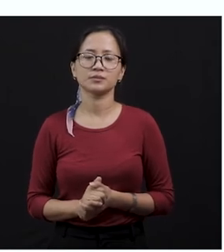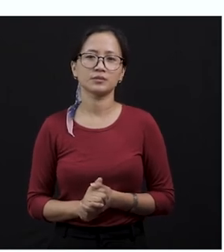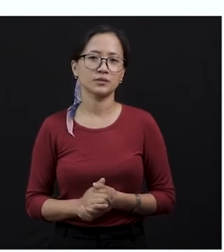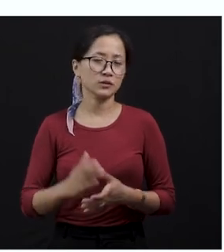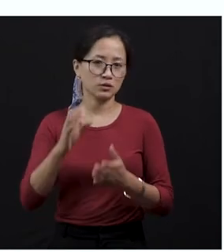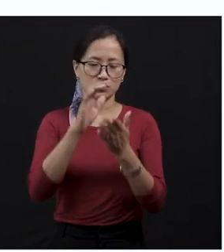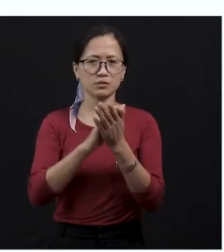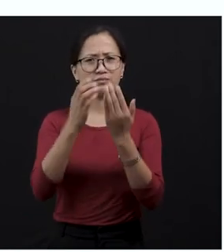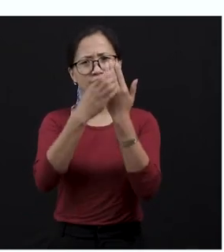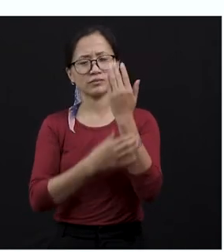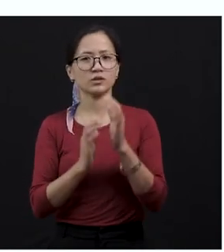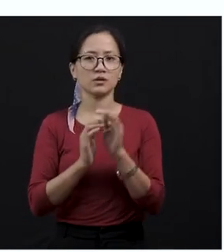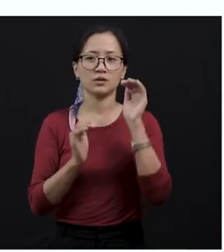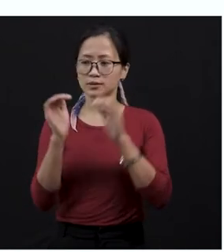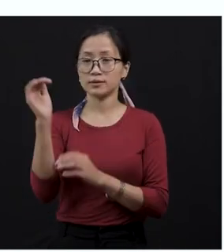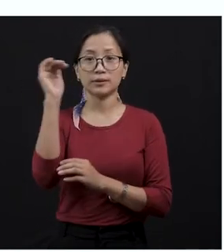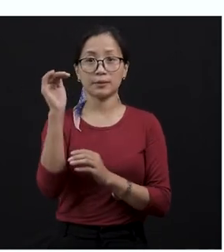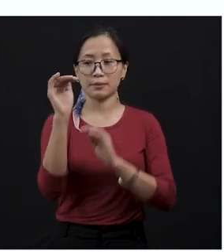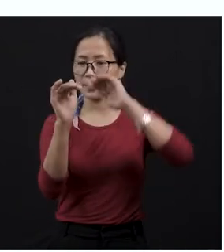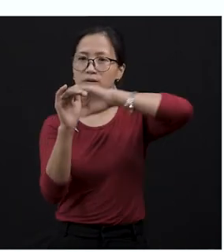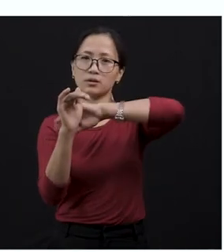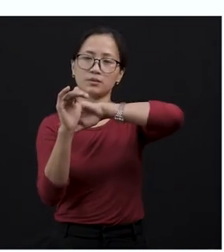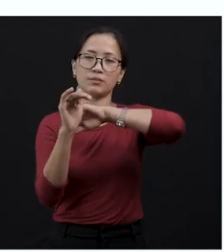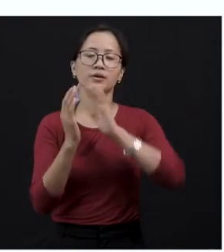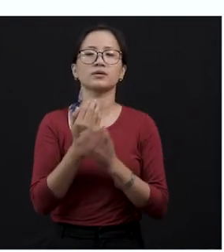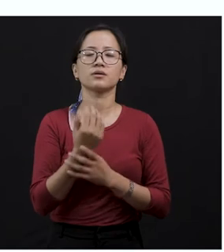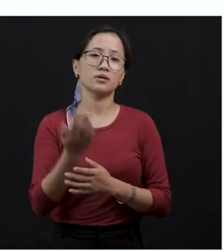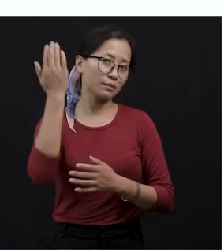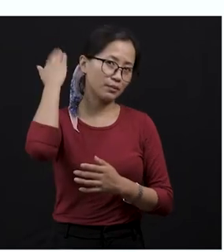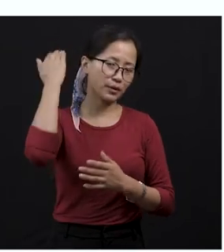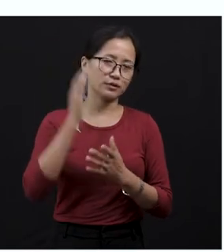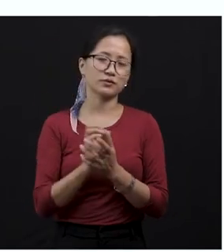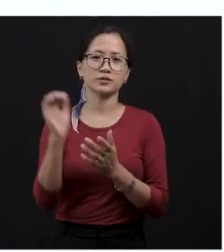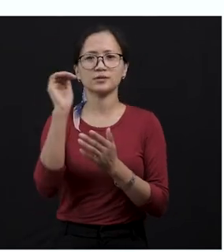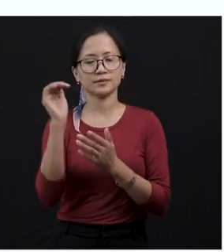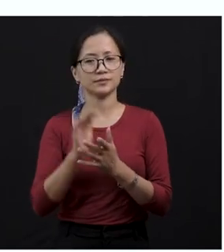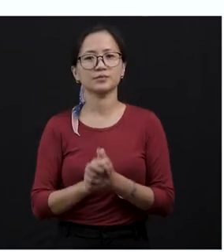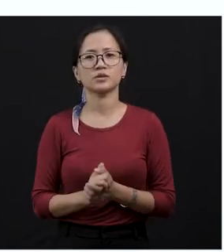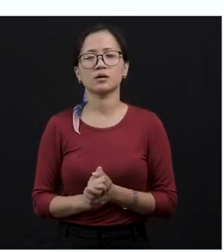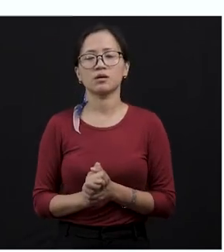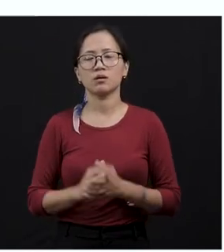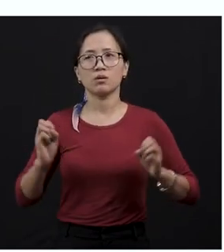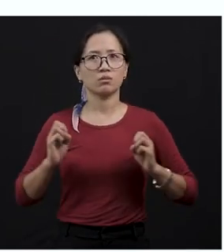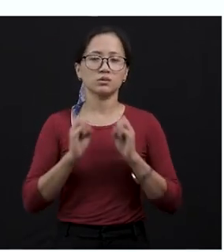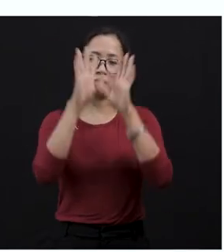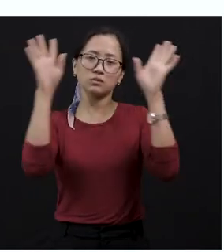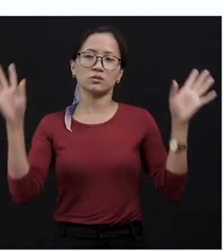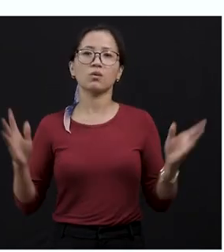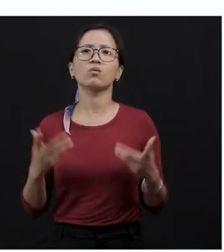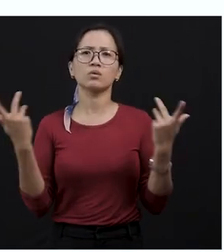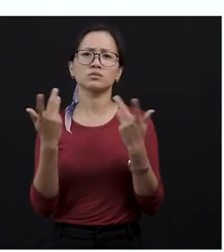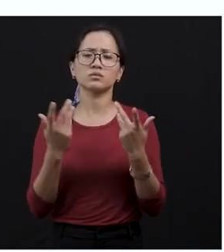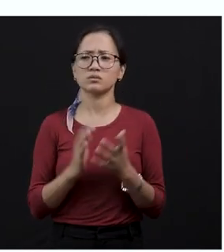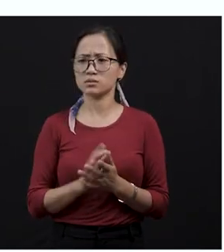neck or the spine is all the same. He bit the backside of the snake and then he was wondering what